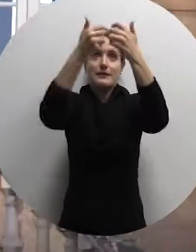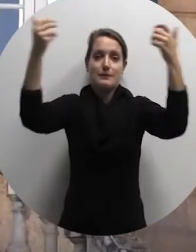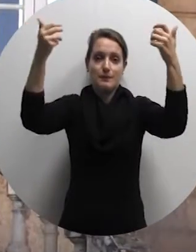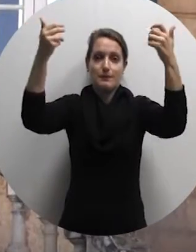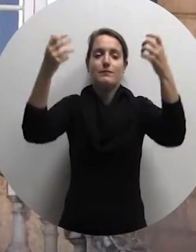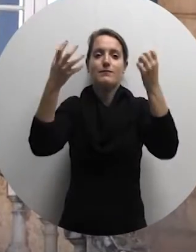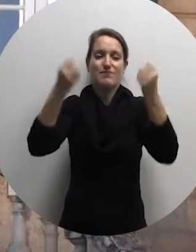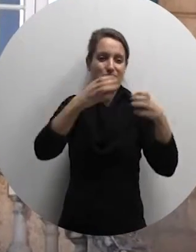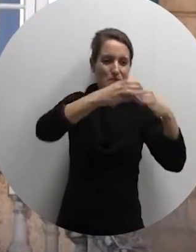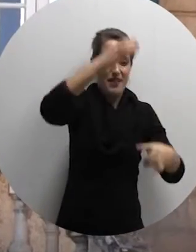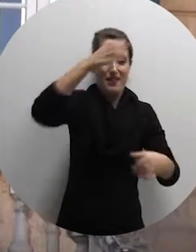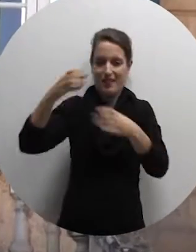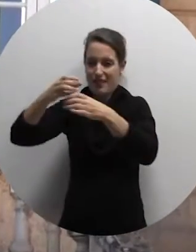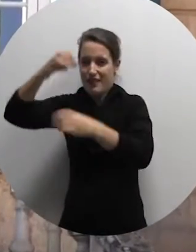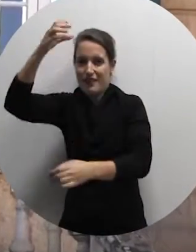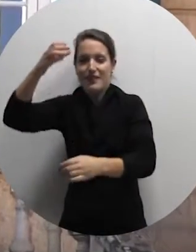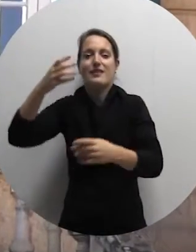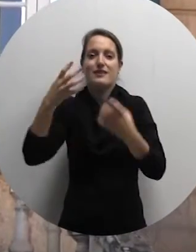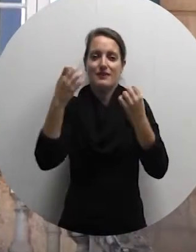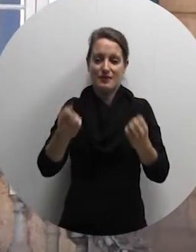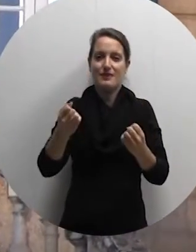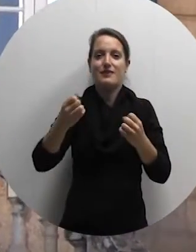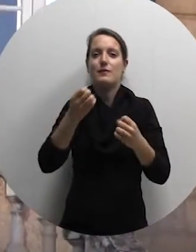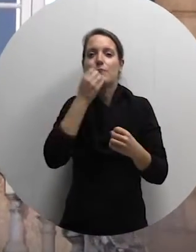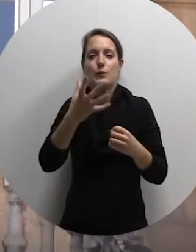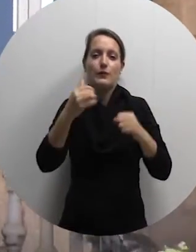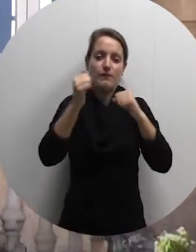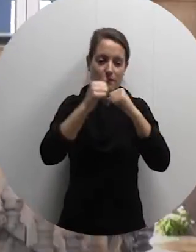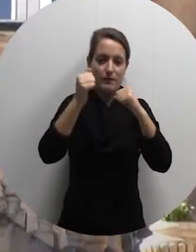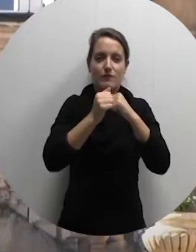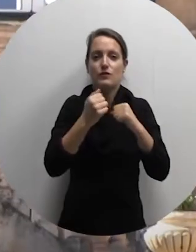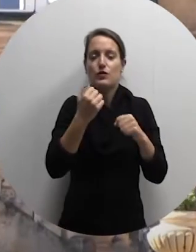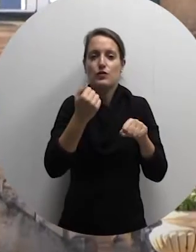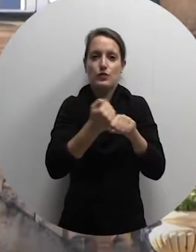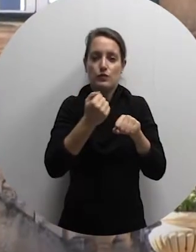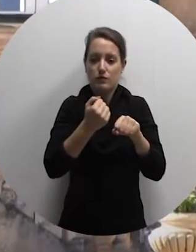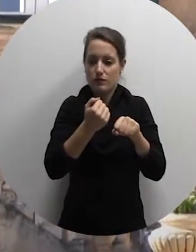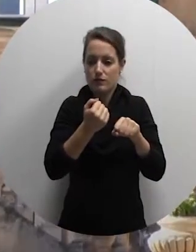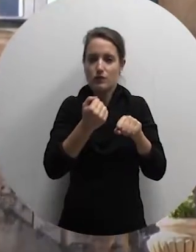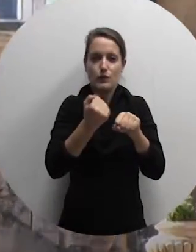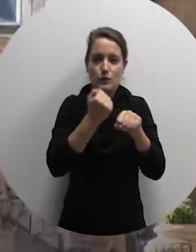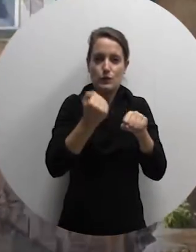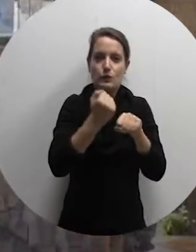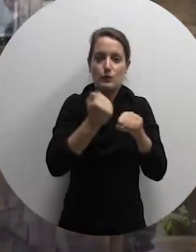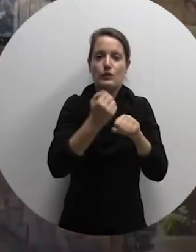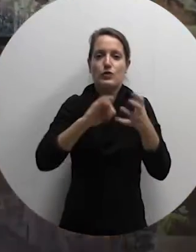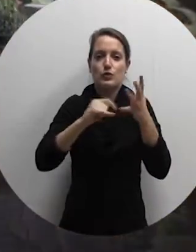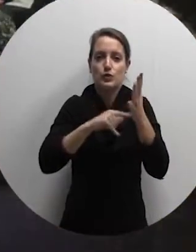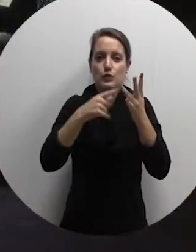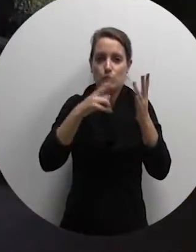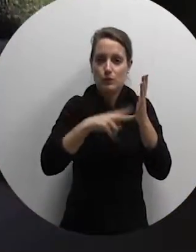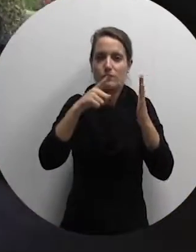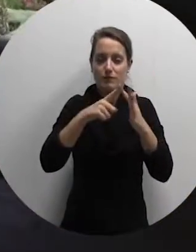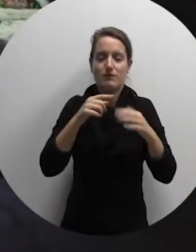rusticated pilasters over which are decorative stone urns. The villa is surrounded with